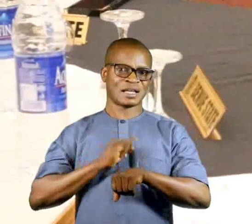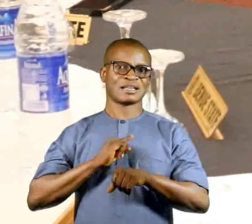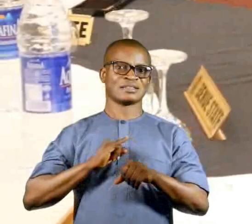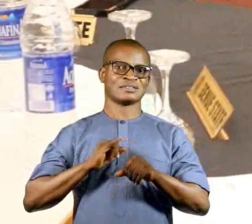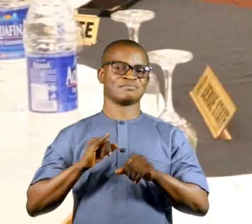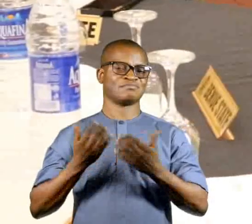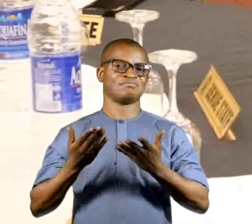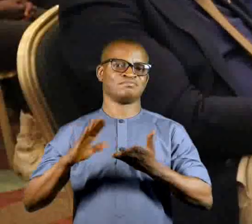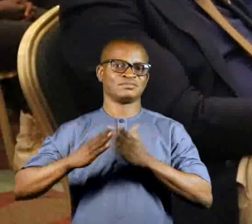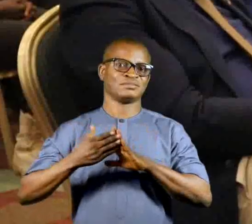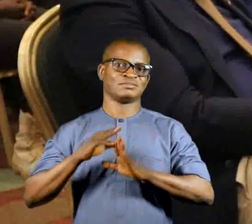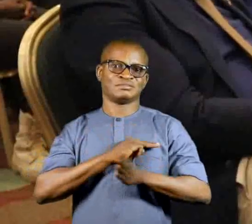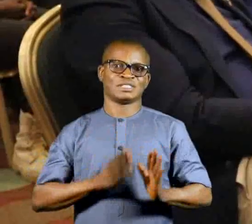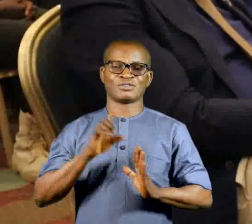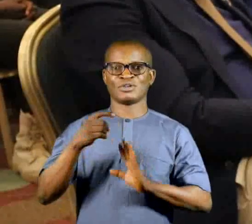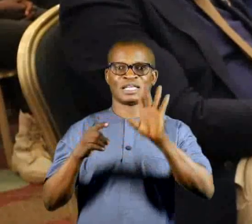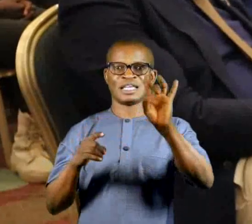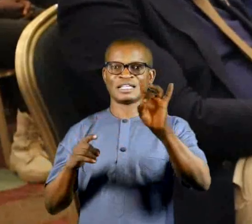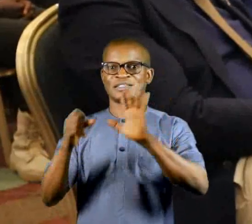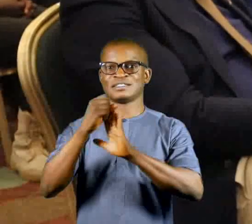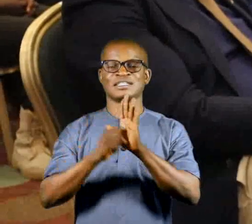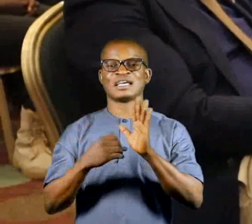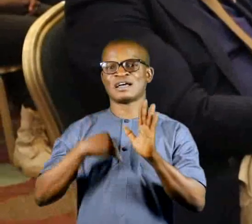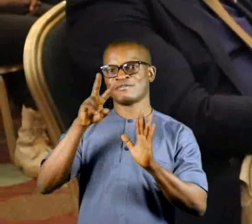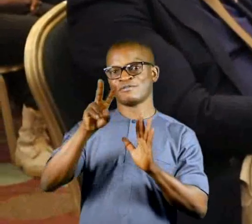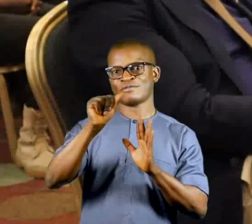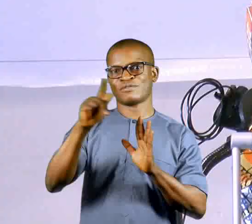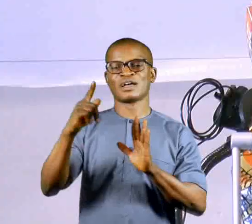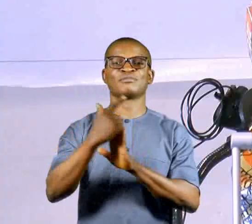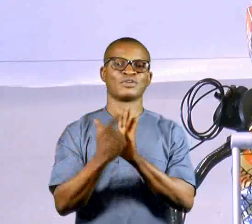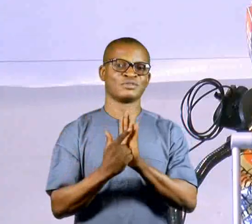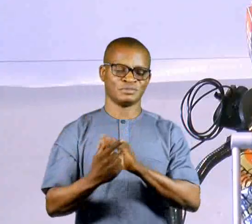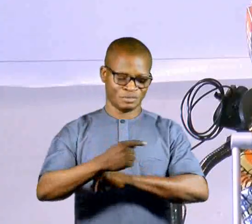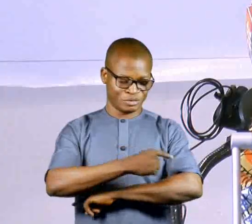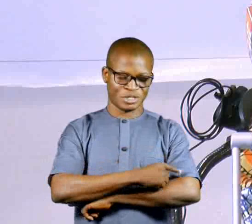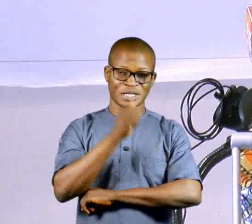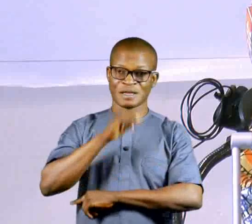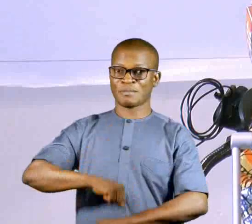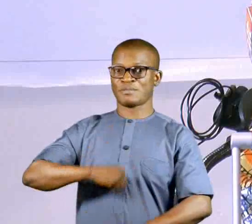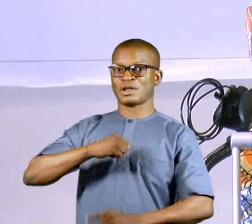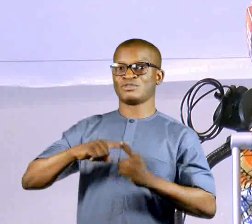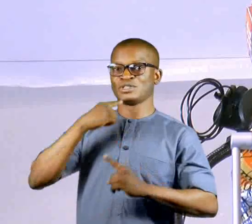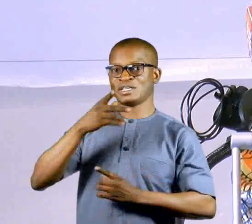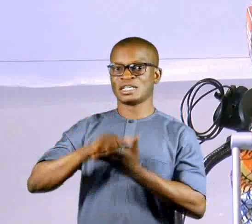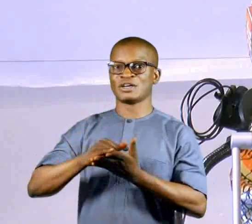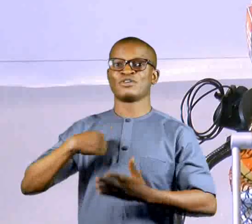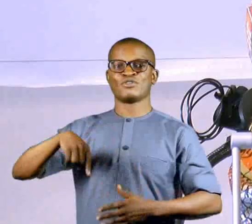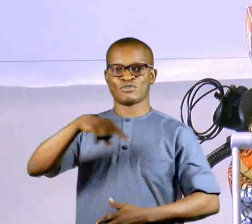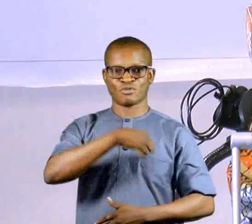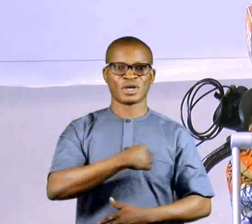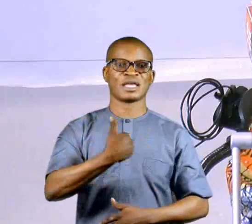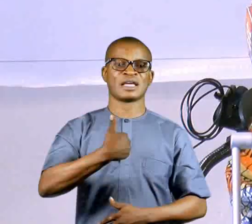only 8 states had domesticated the VAP Act today I am proud to say we have